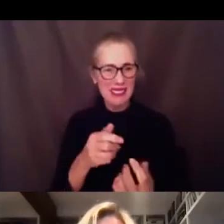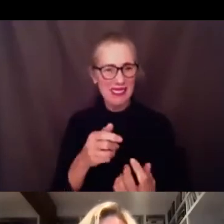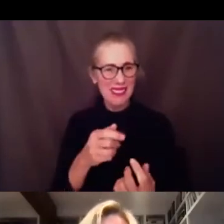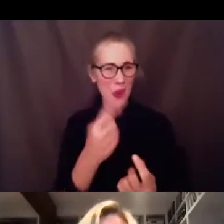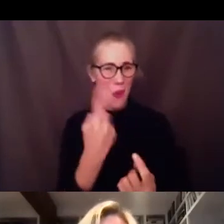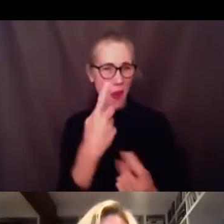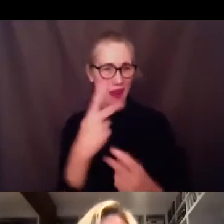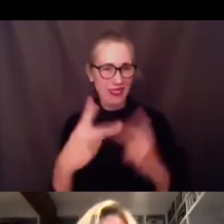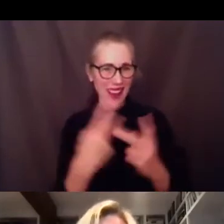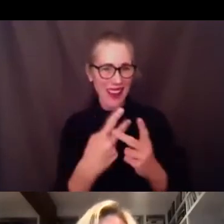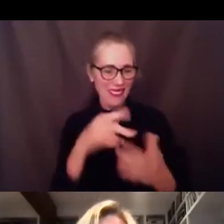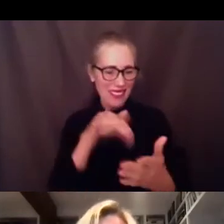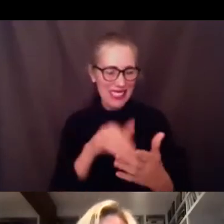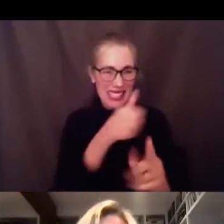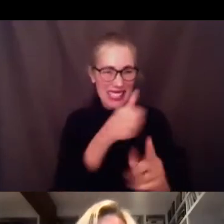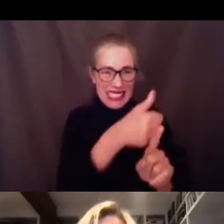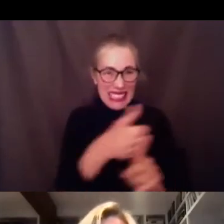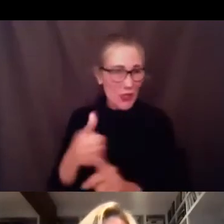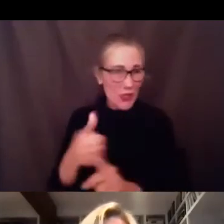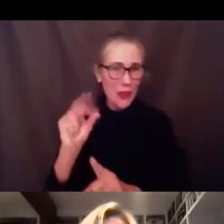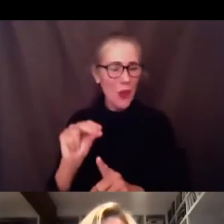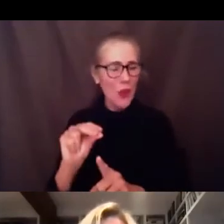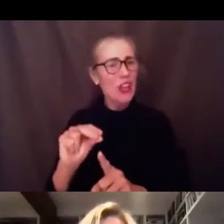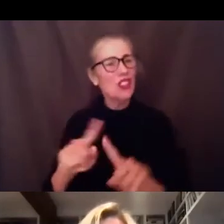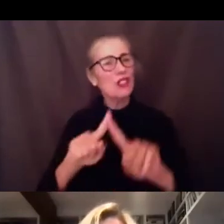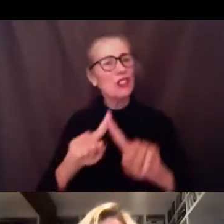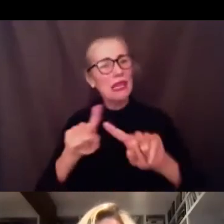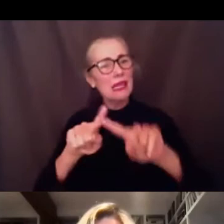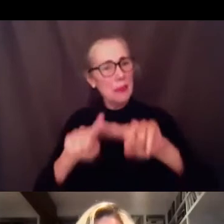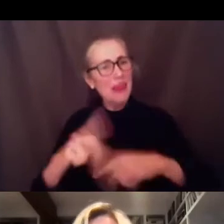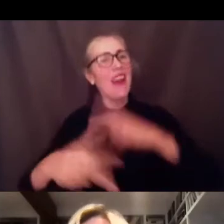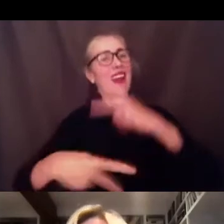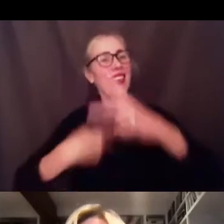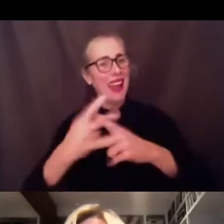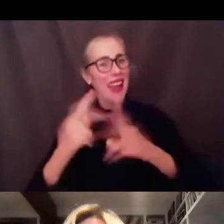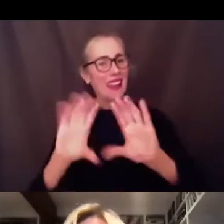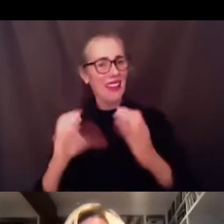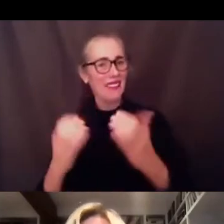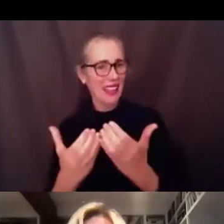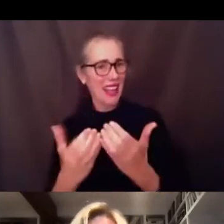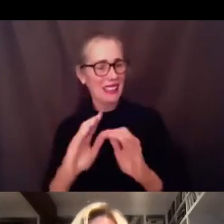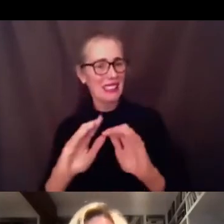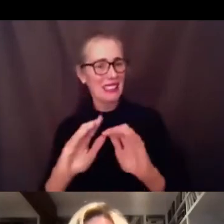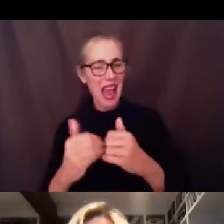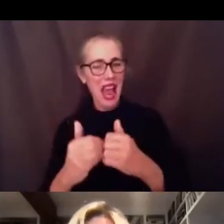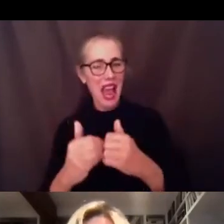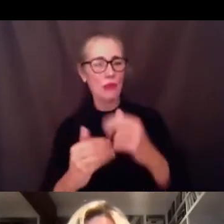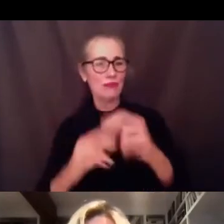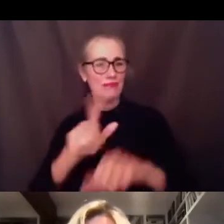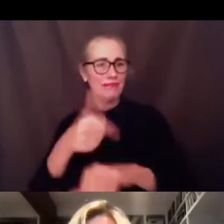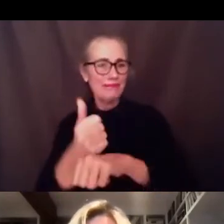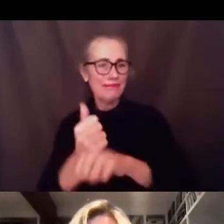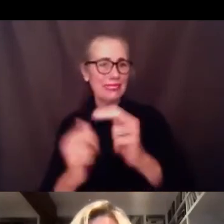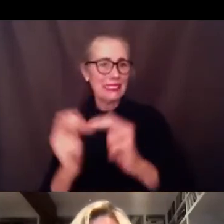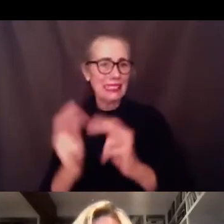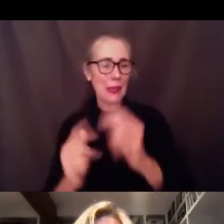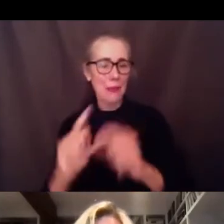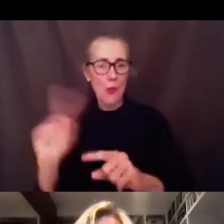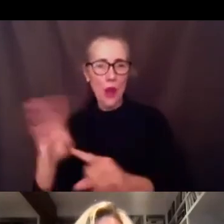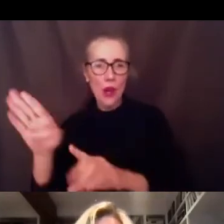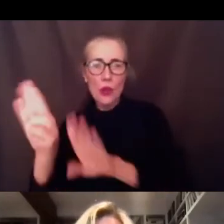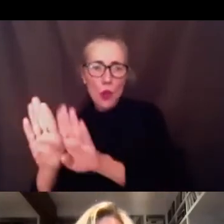the type of of uh structure of the class so i understand that but i'm just saying that i would again i just think this should be part of our